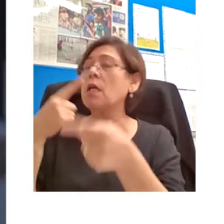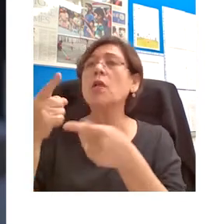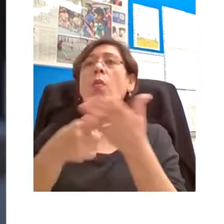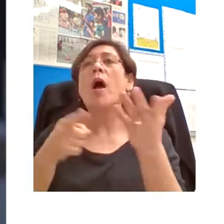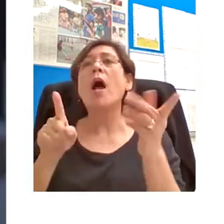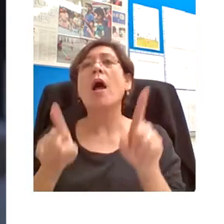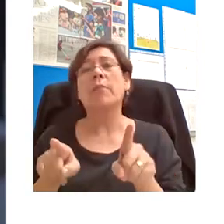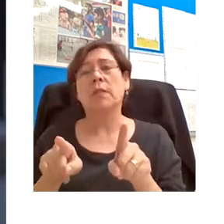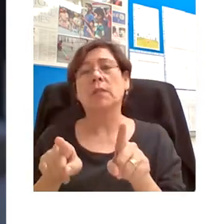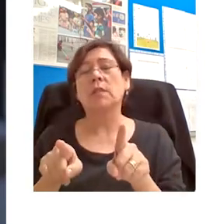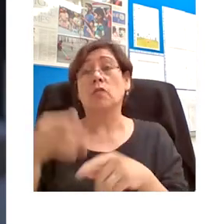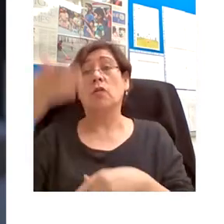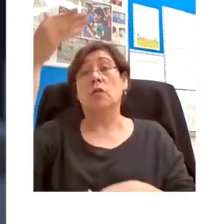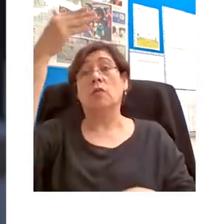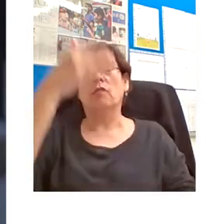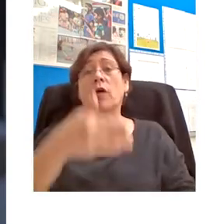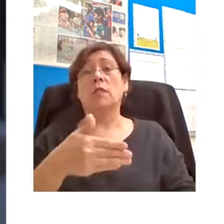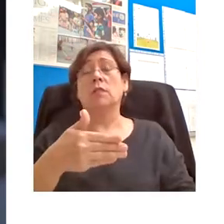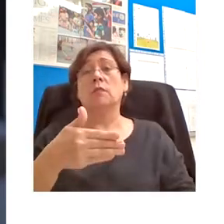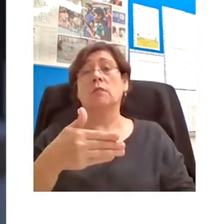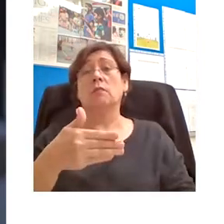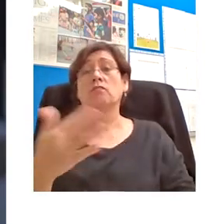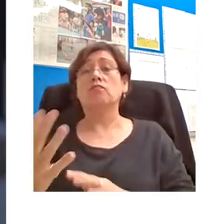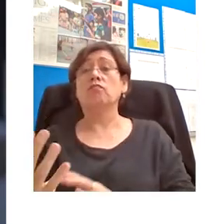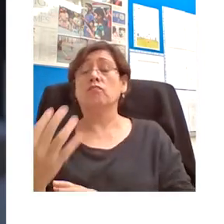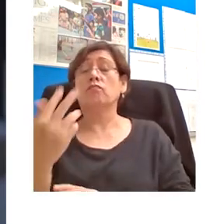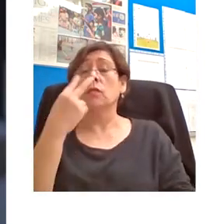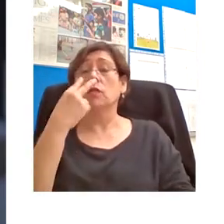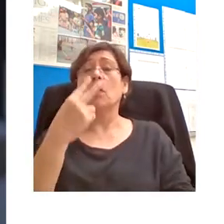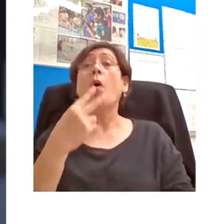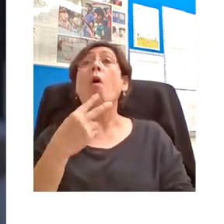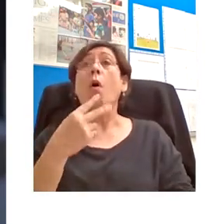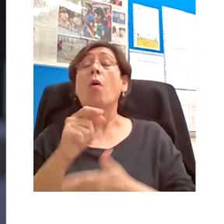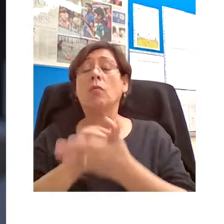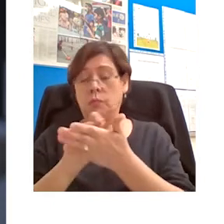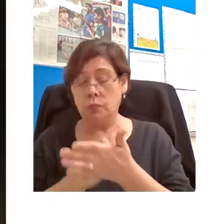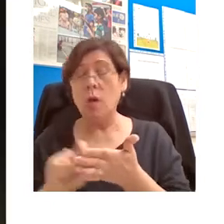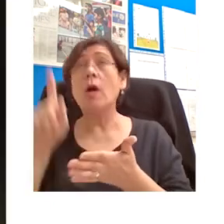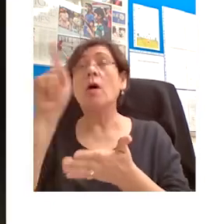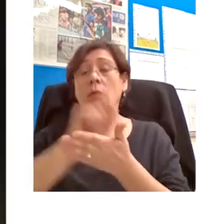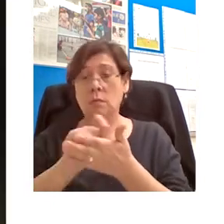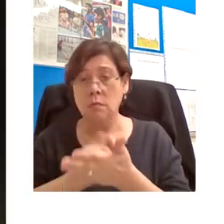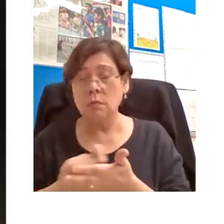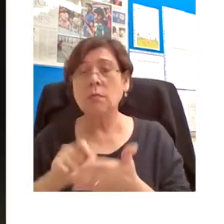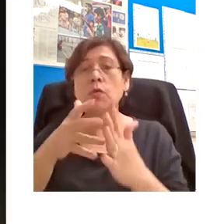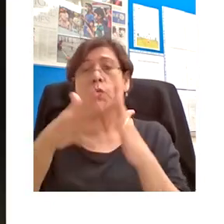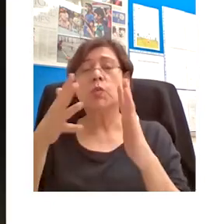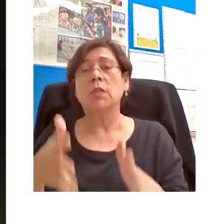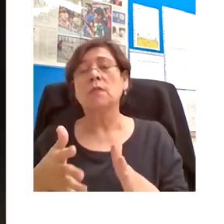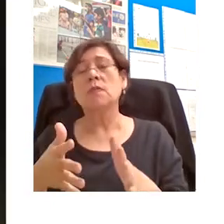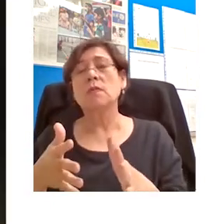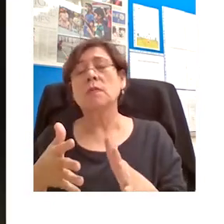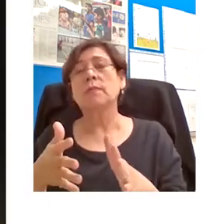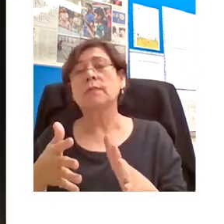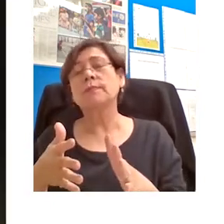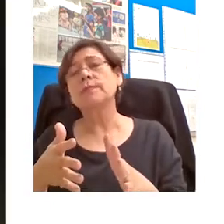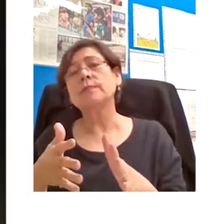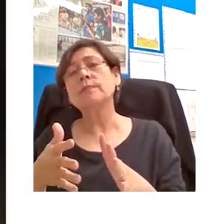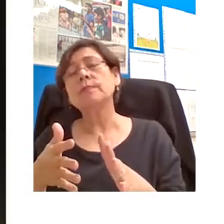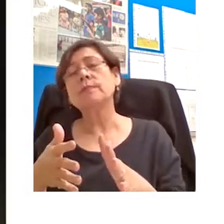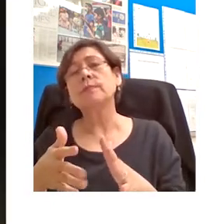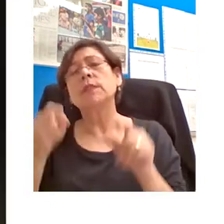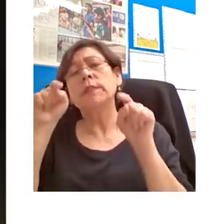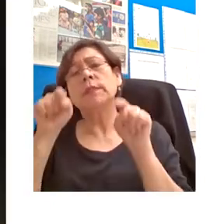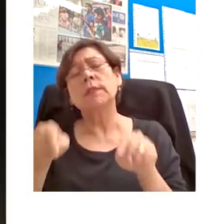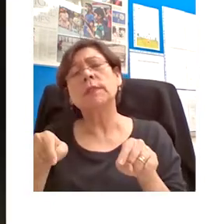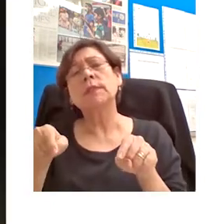students in front of them noted down in the in the books in front of them. So this brings us to